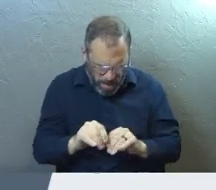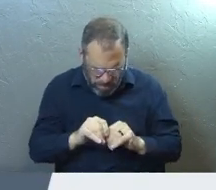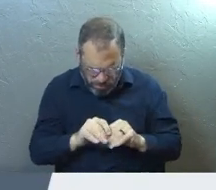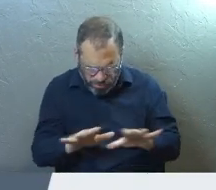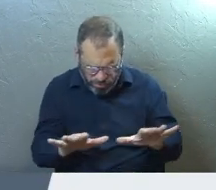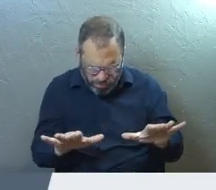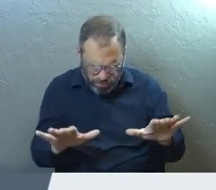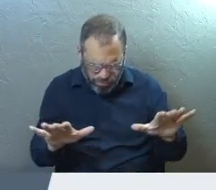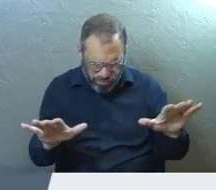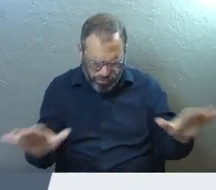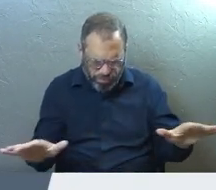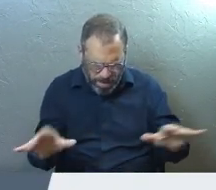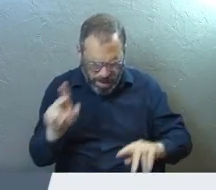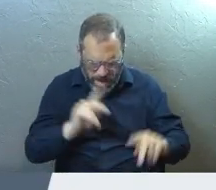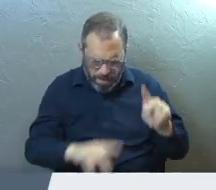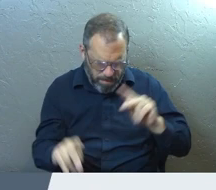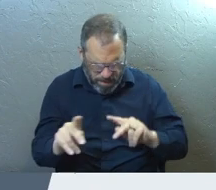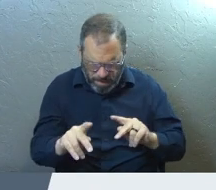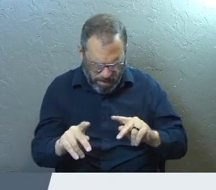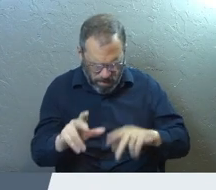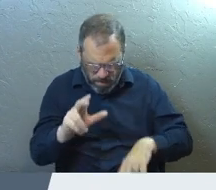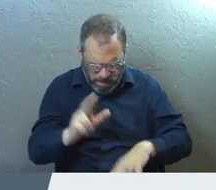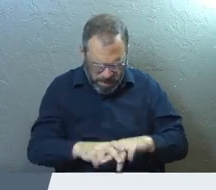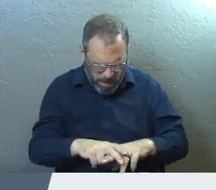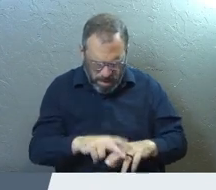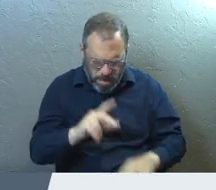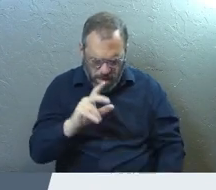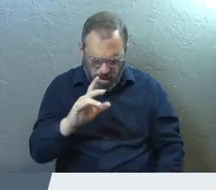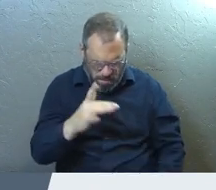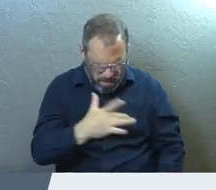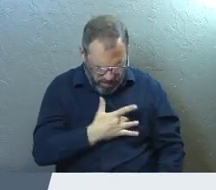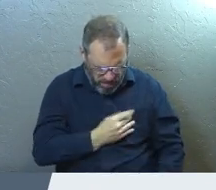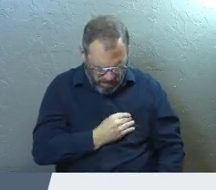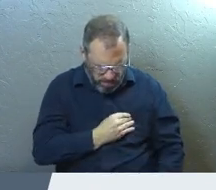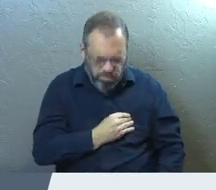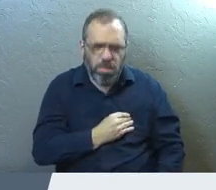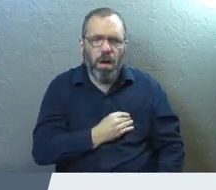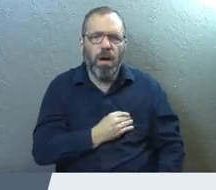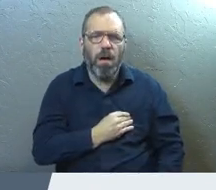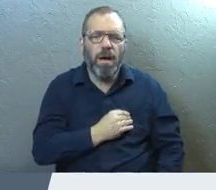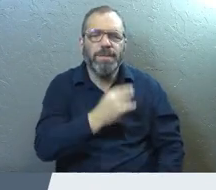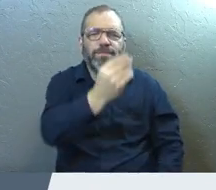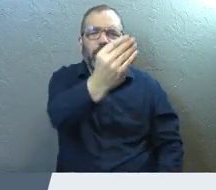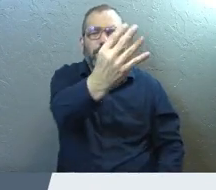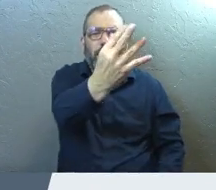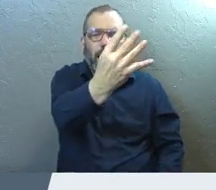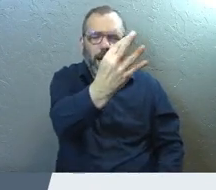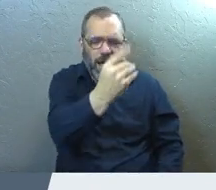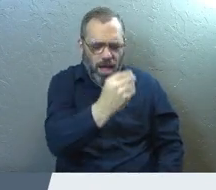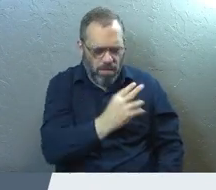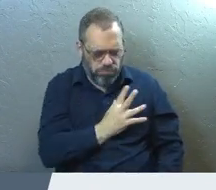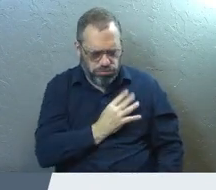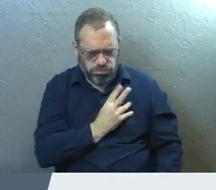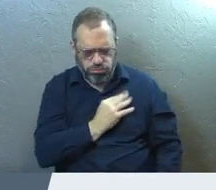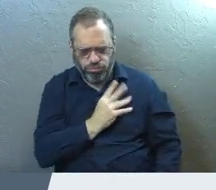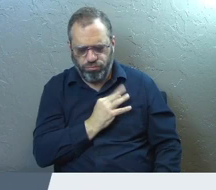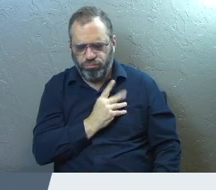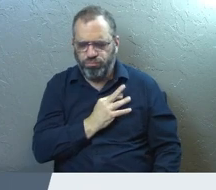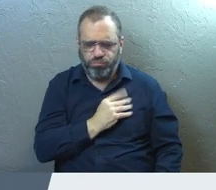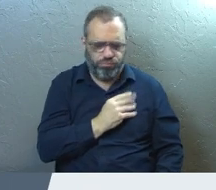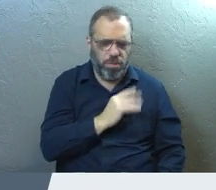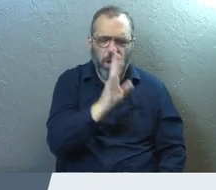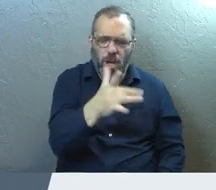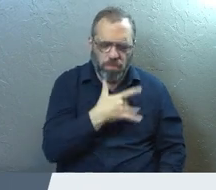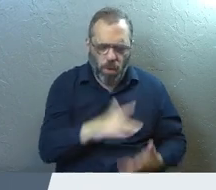I pray that people would get this fire from you. Lord, I pray that as your Holy Spirit speaks to us,